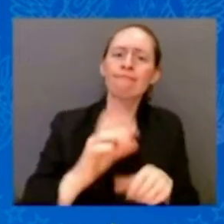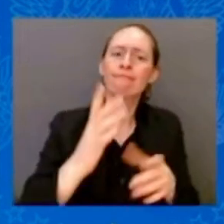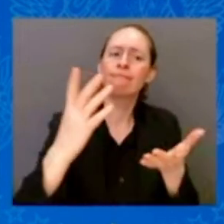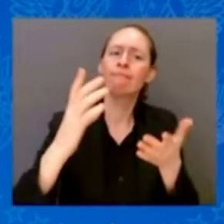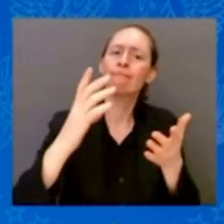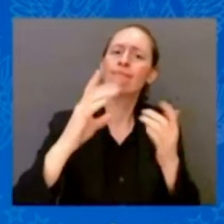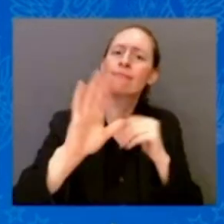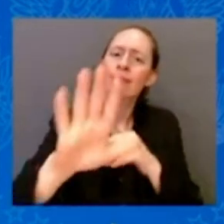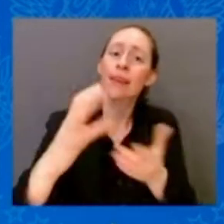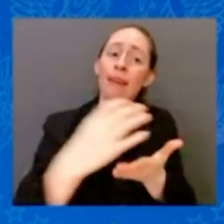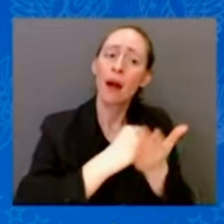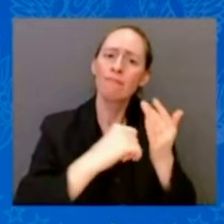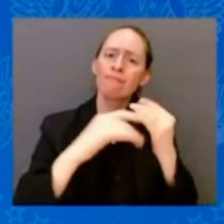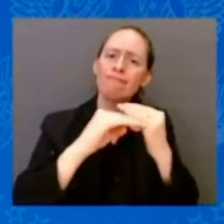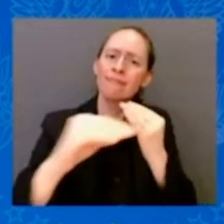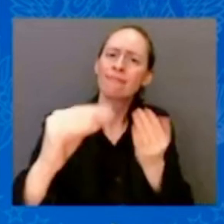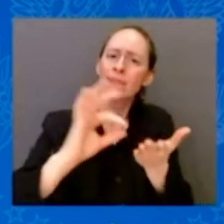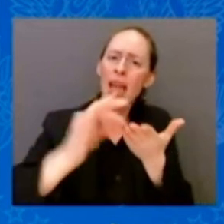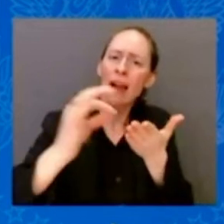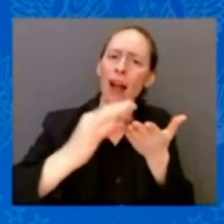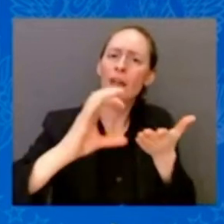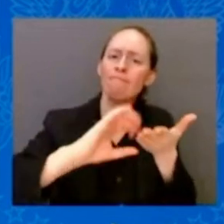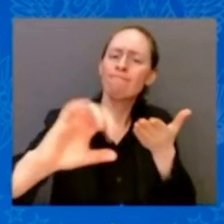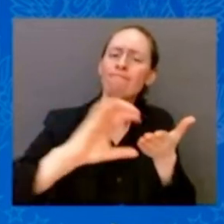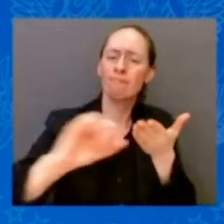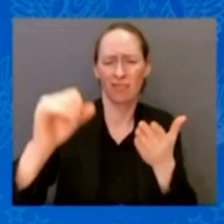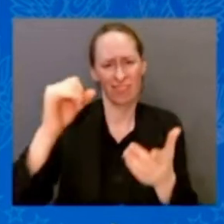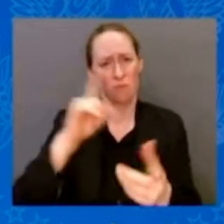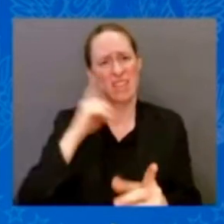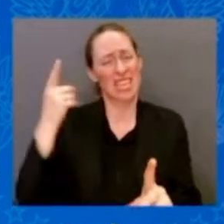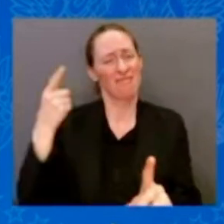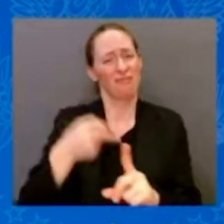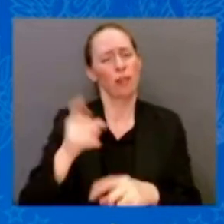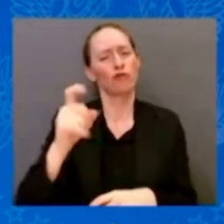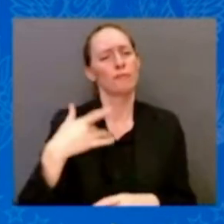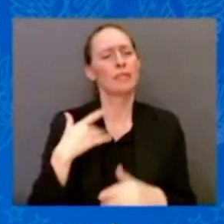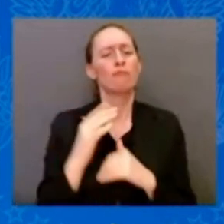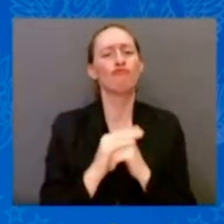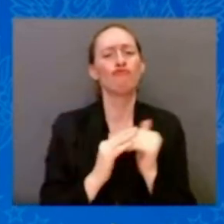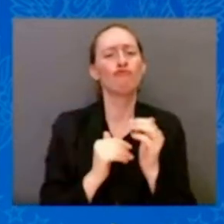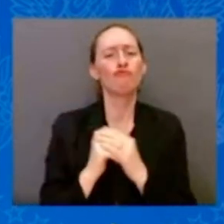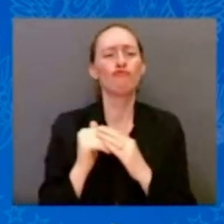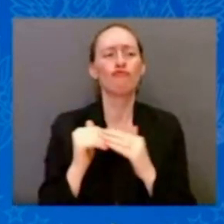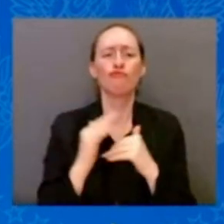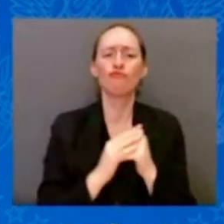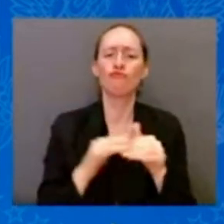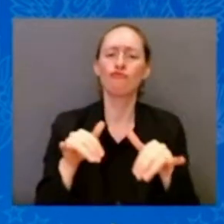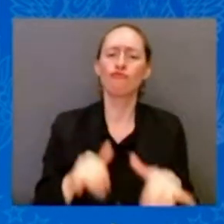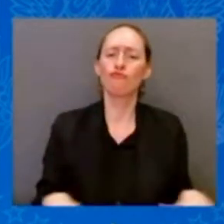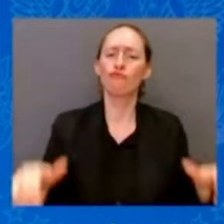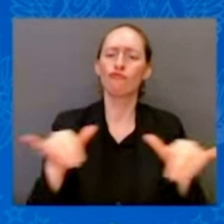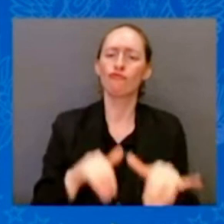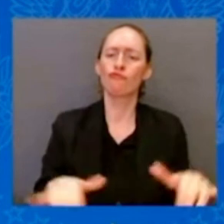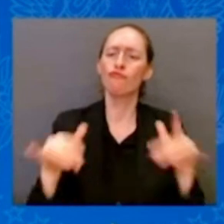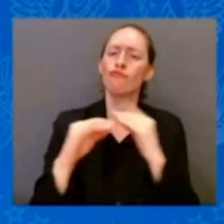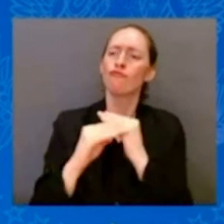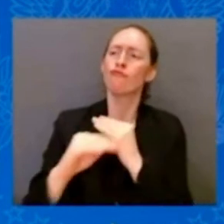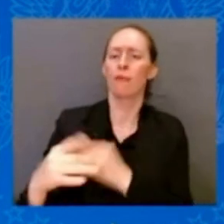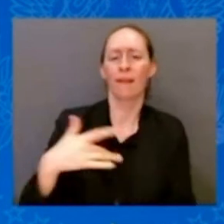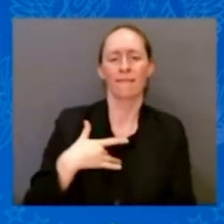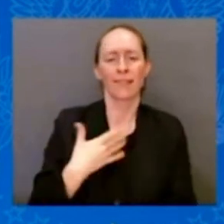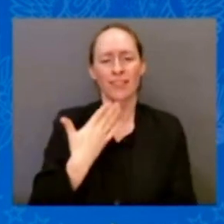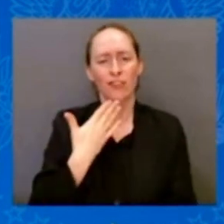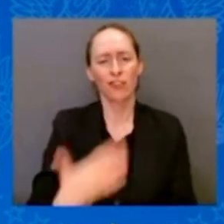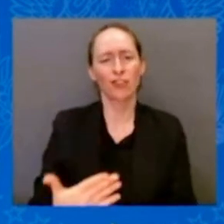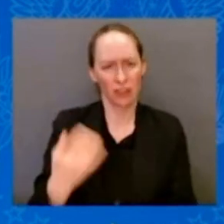That's what my plan offers. Too many Americans lay in bed at night, staring at the ceiling, wondering